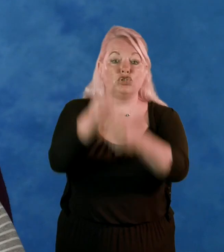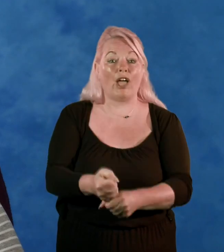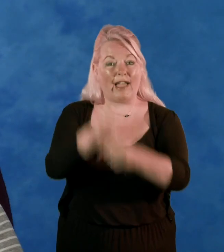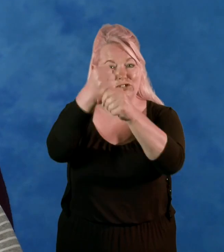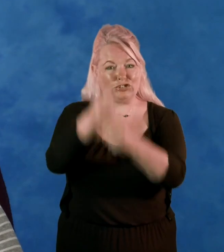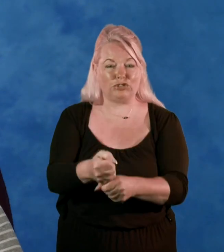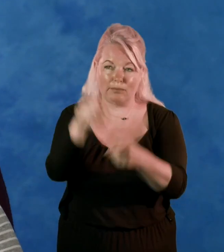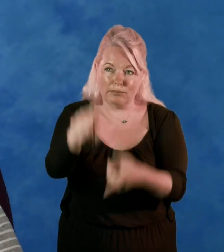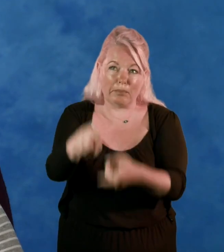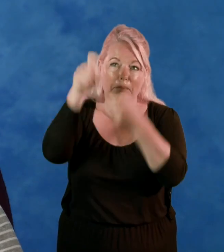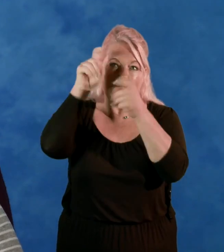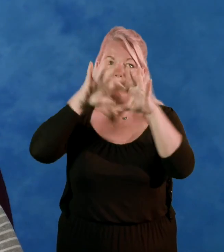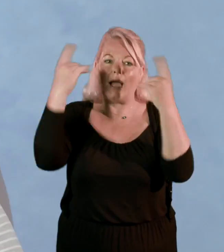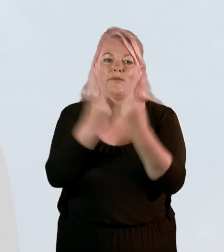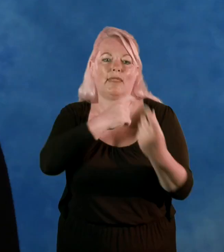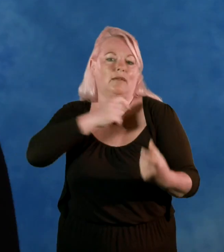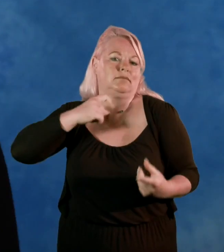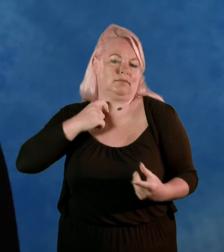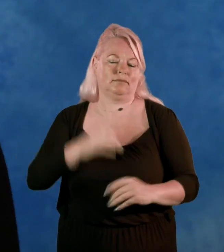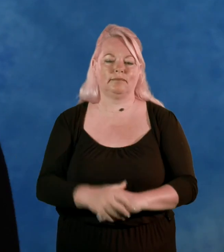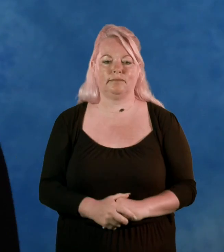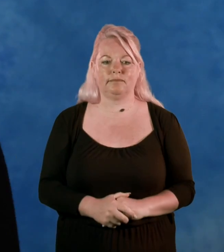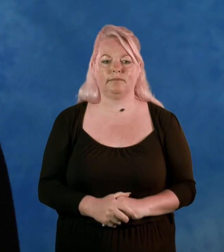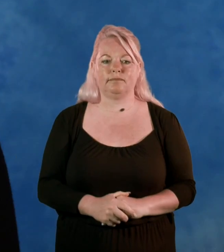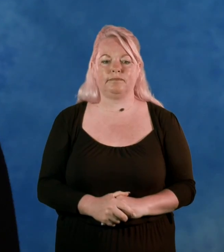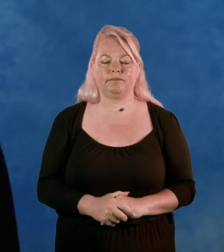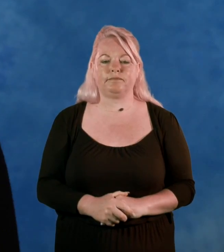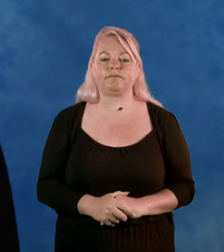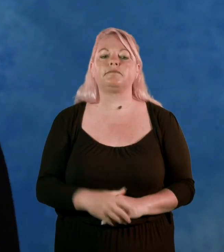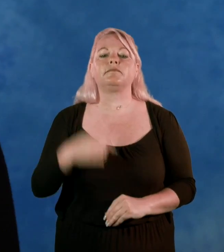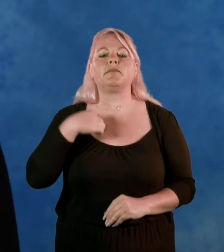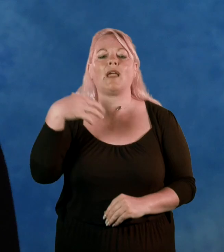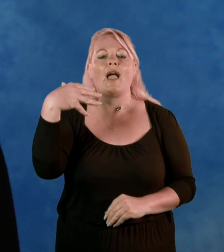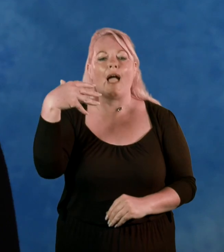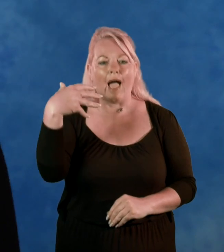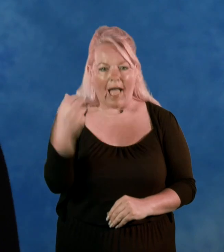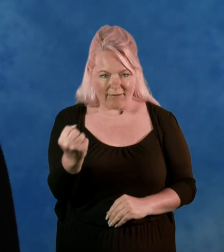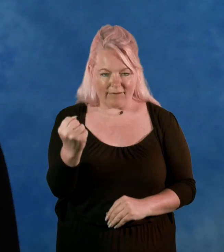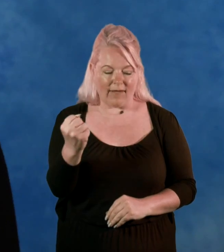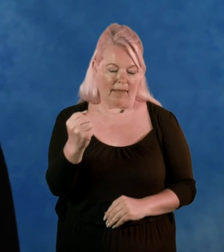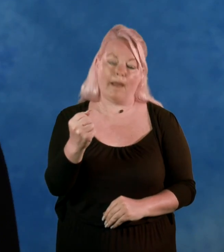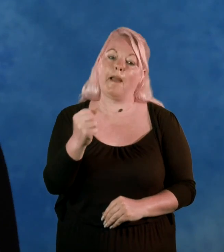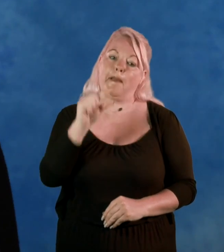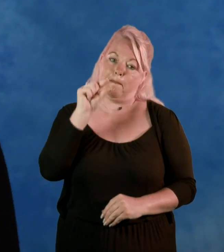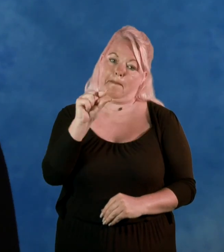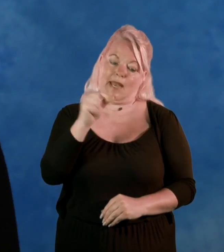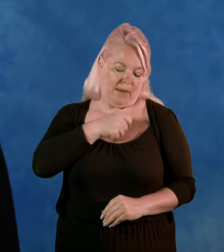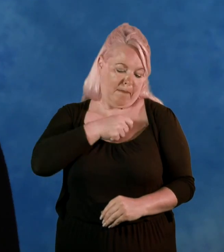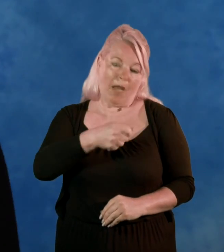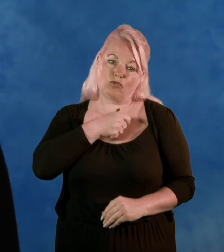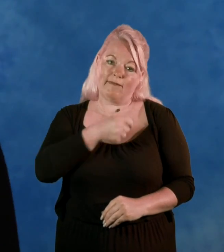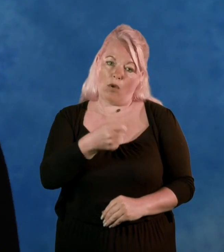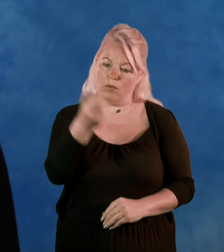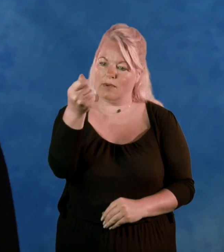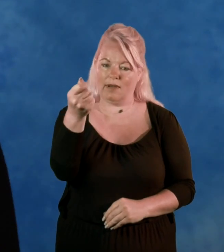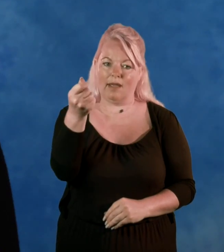all the homilies. The accessory I have chosen is a little mini microphone which